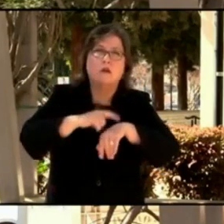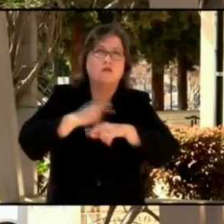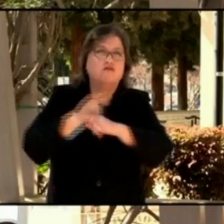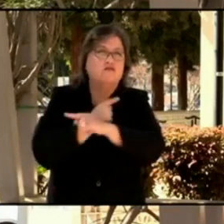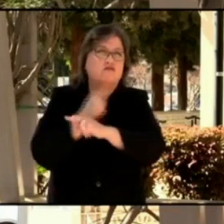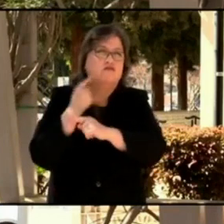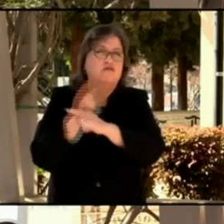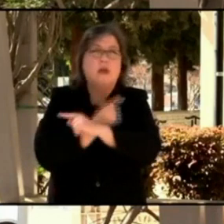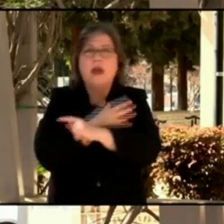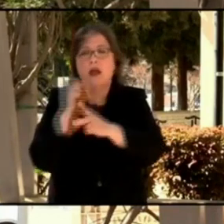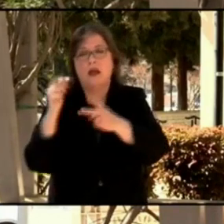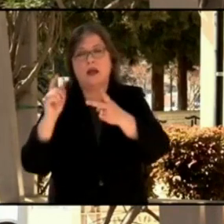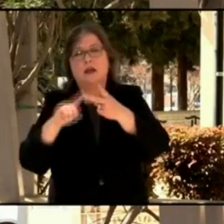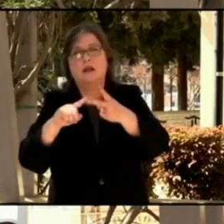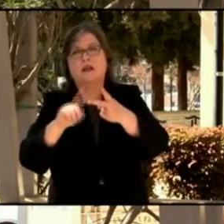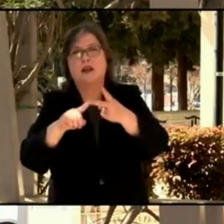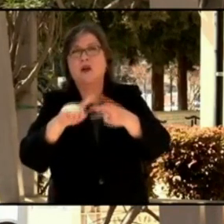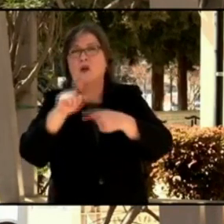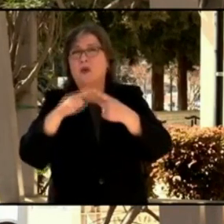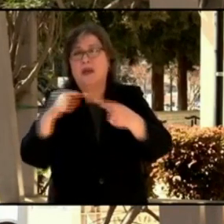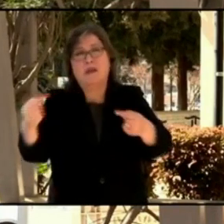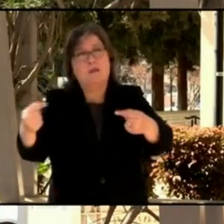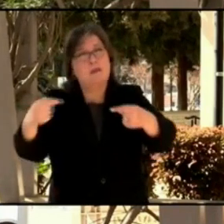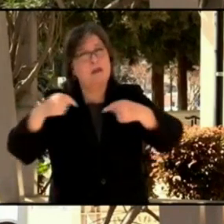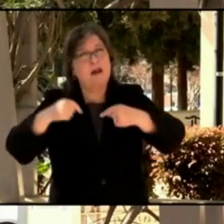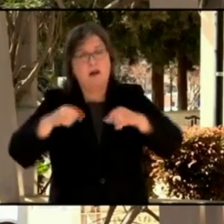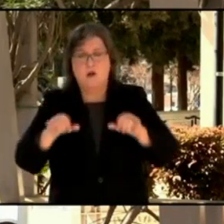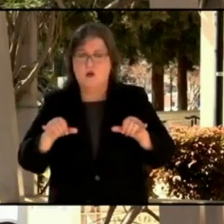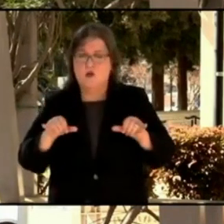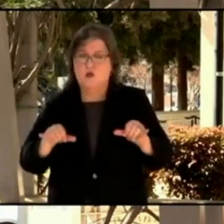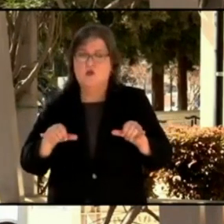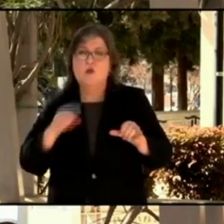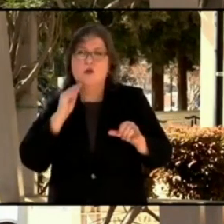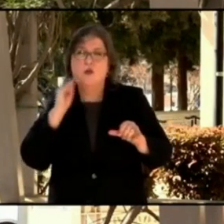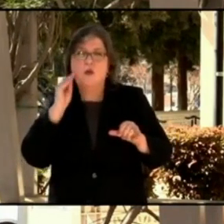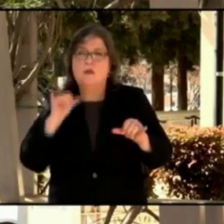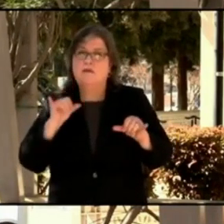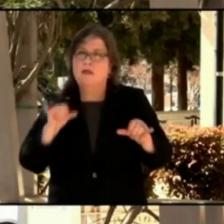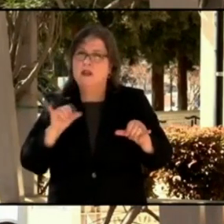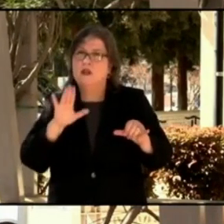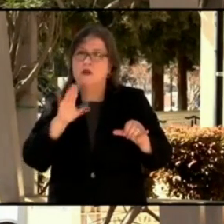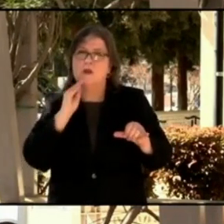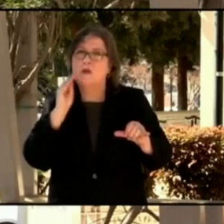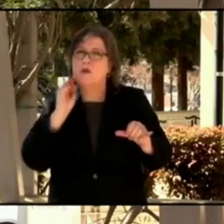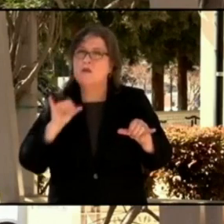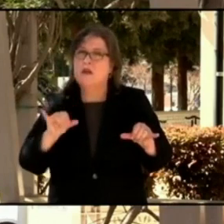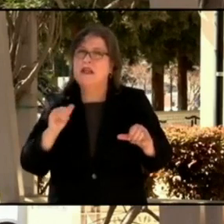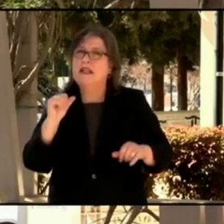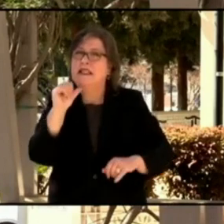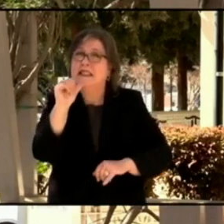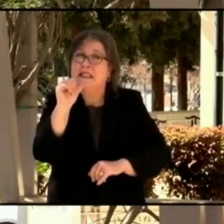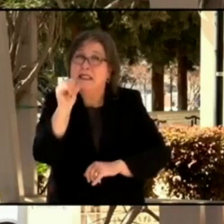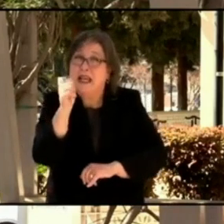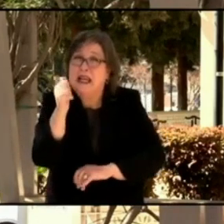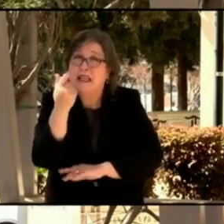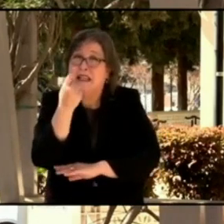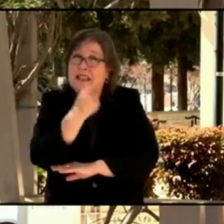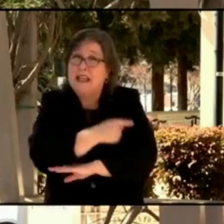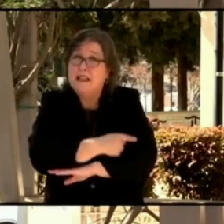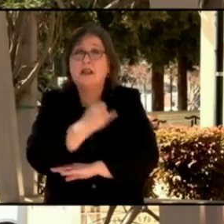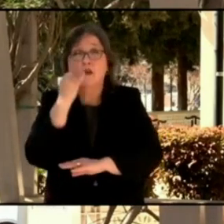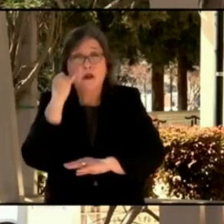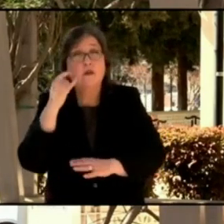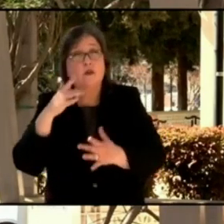quarantine when you come back. That means you come back and you stay in your residence for 10 days. Final question